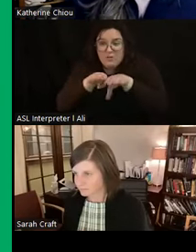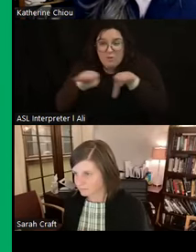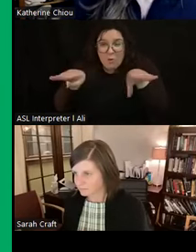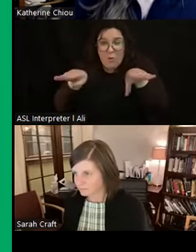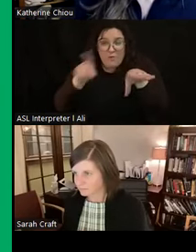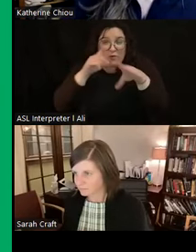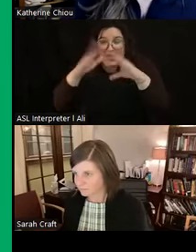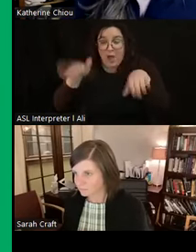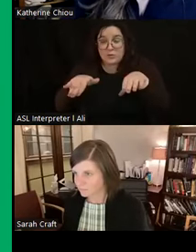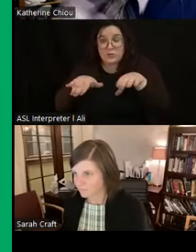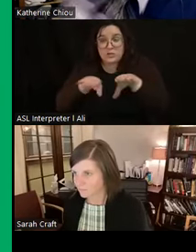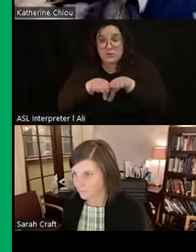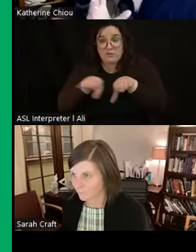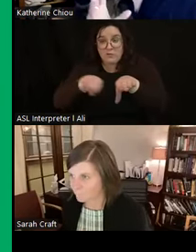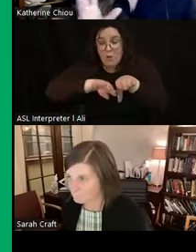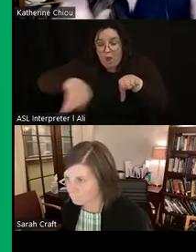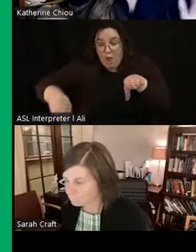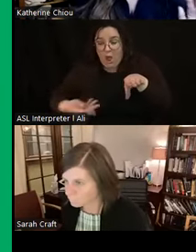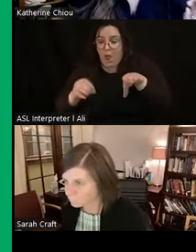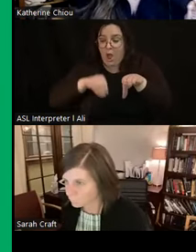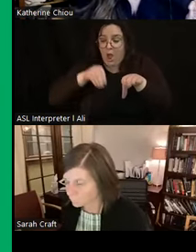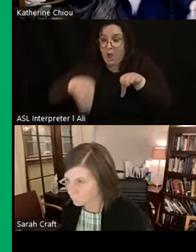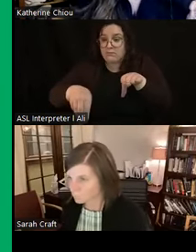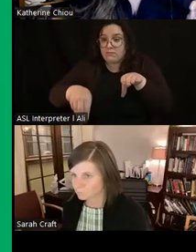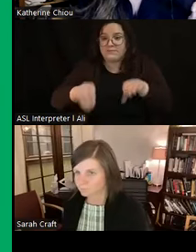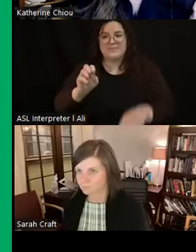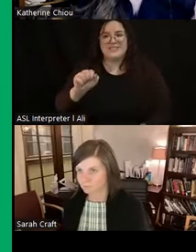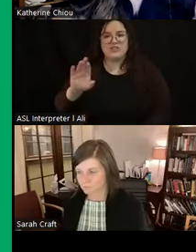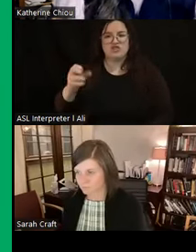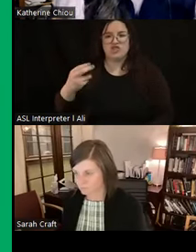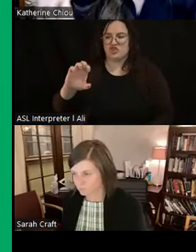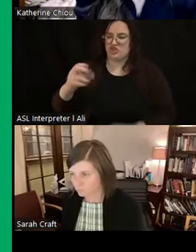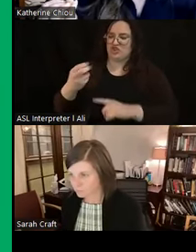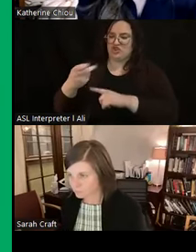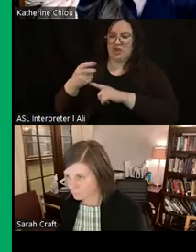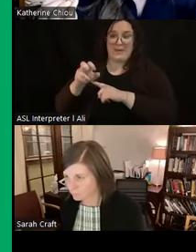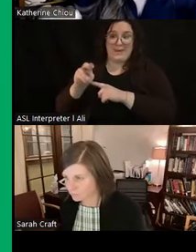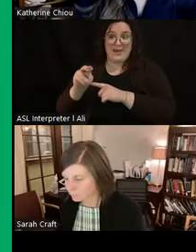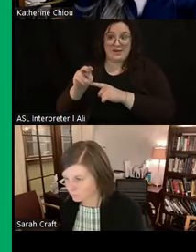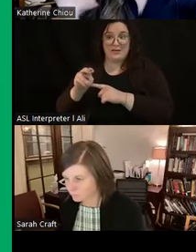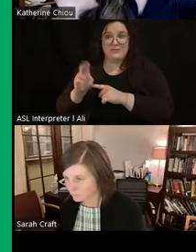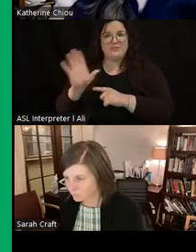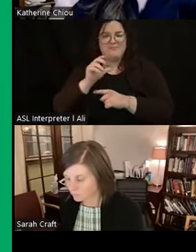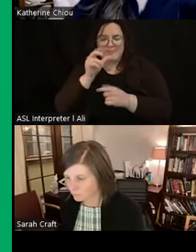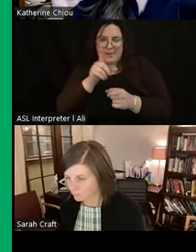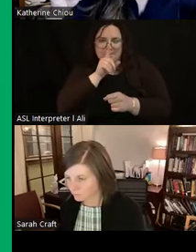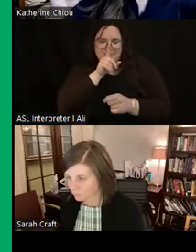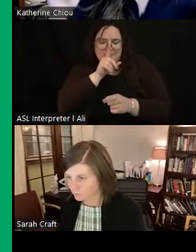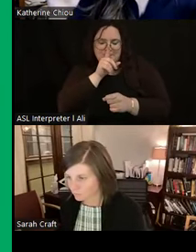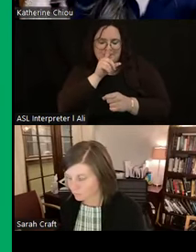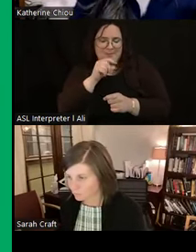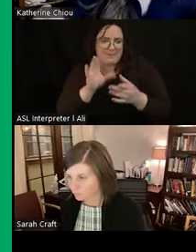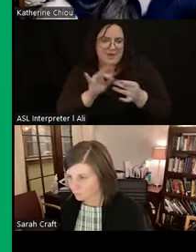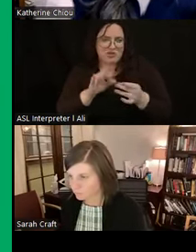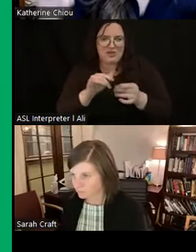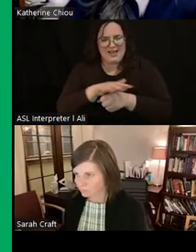particular house. So one thing I didn't mention about Cerro Japan is that, you know, it's very interesting because as I mentioned before, it's a site